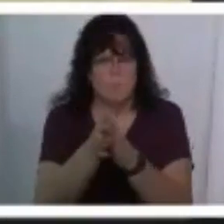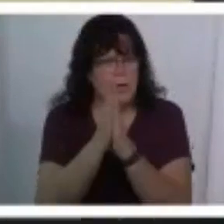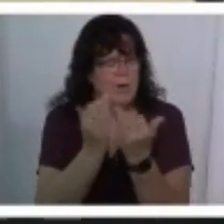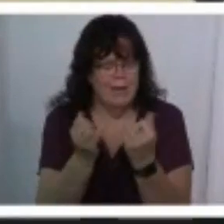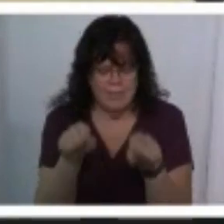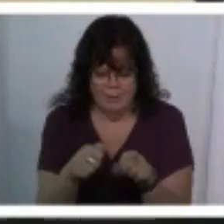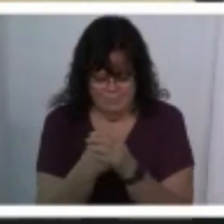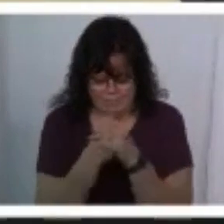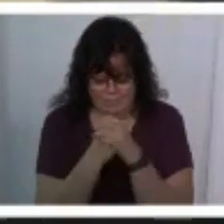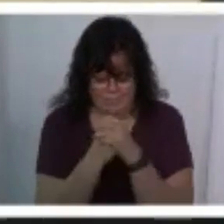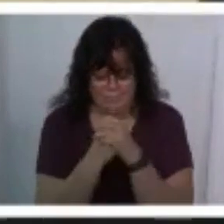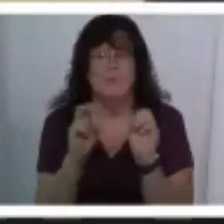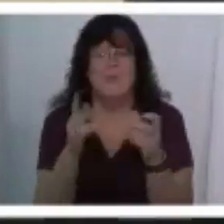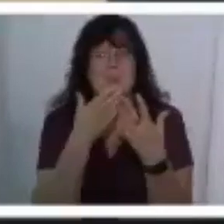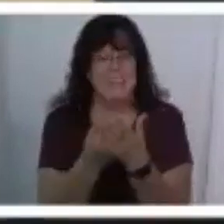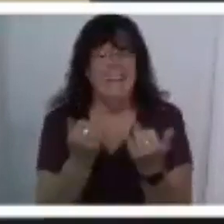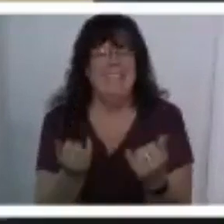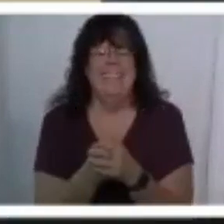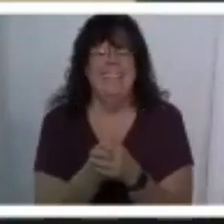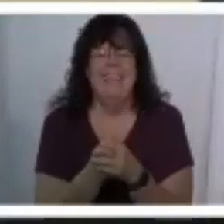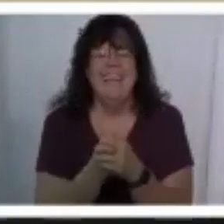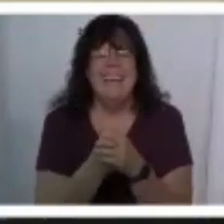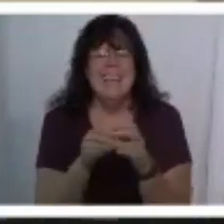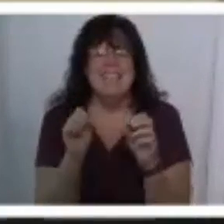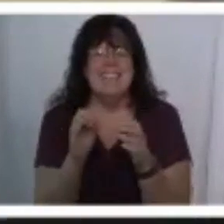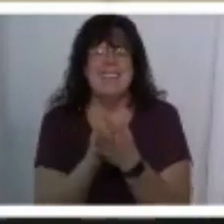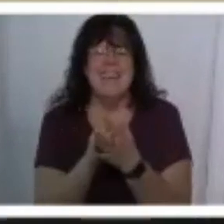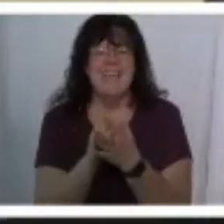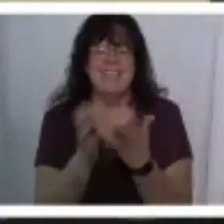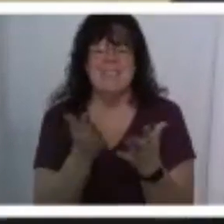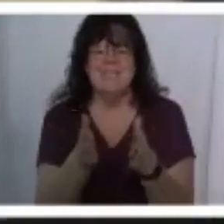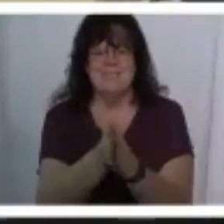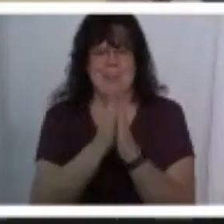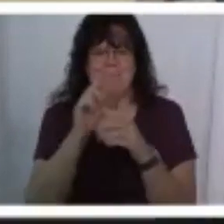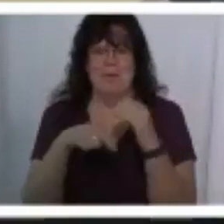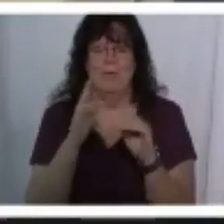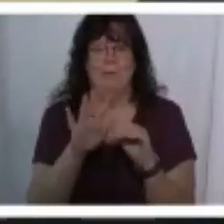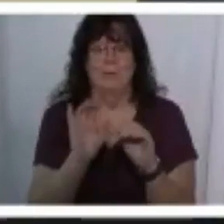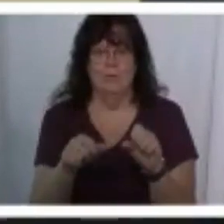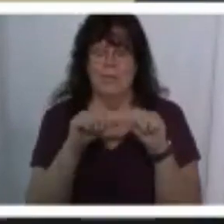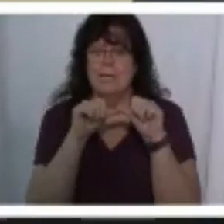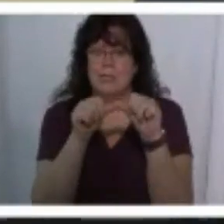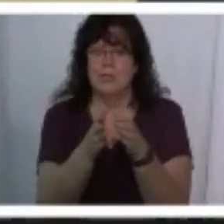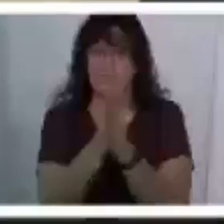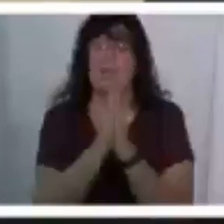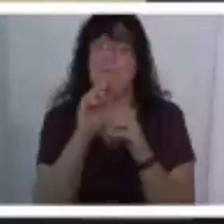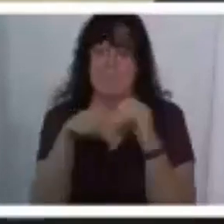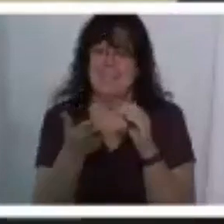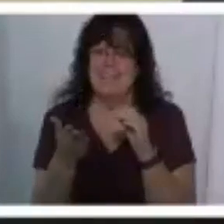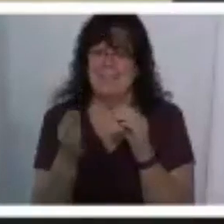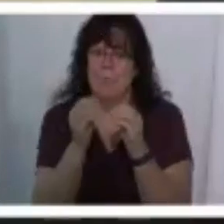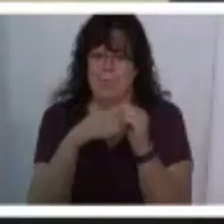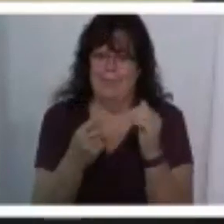okay good now so that's what we're praying about and by the way you can continue to pray about these things